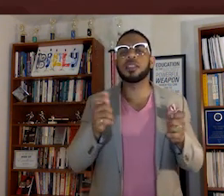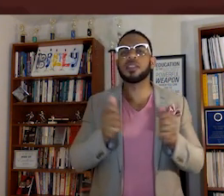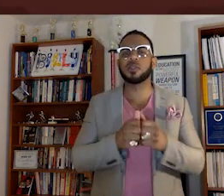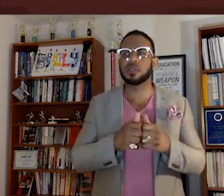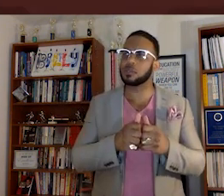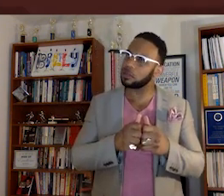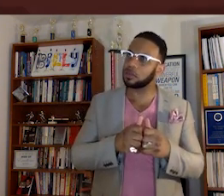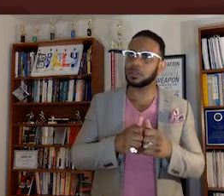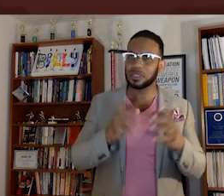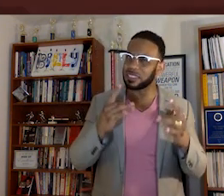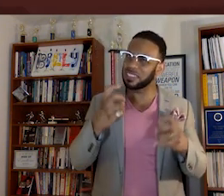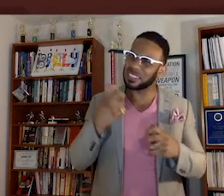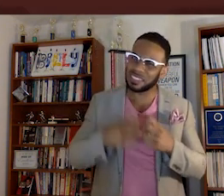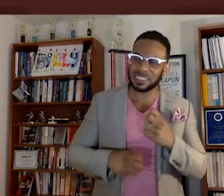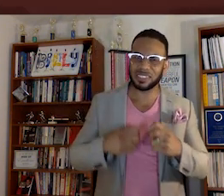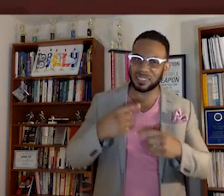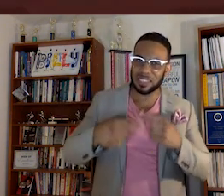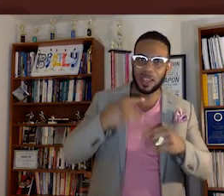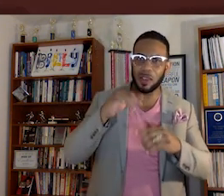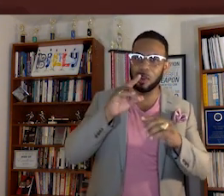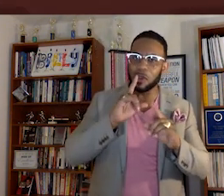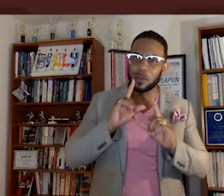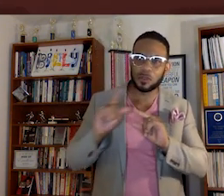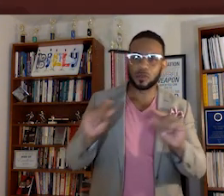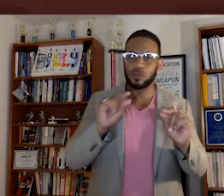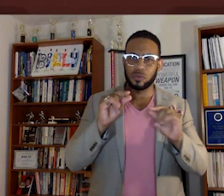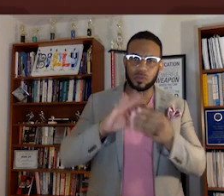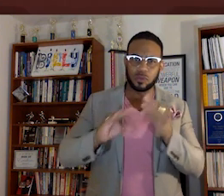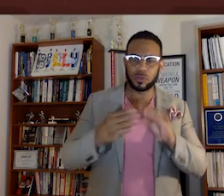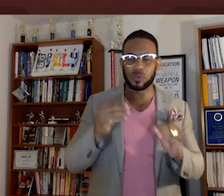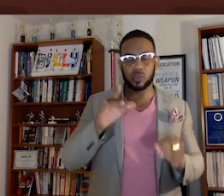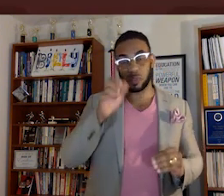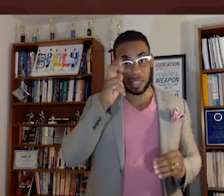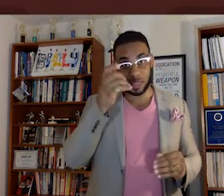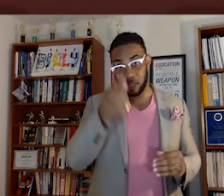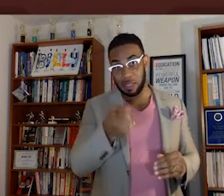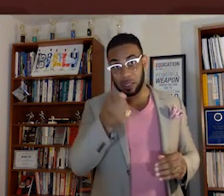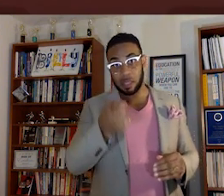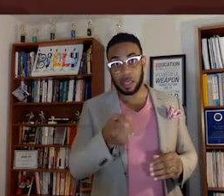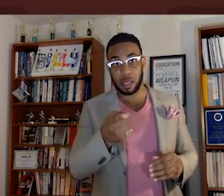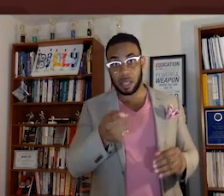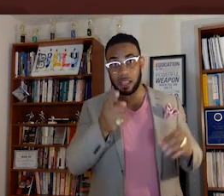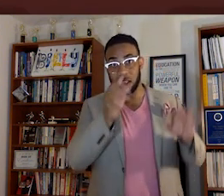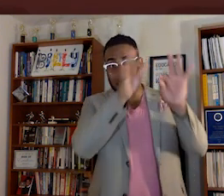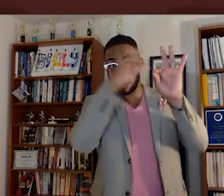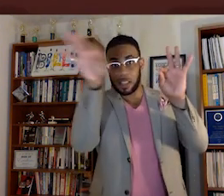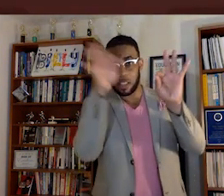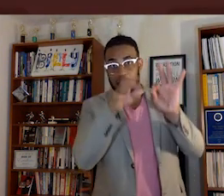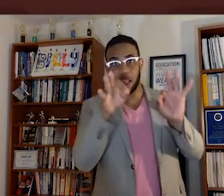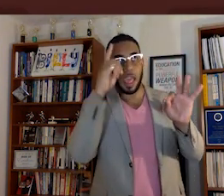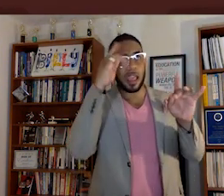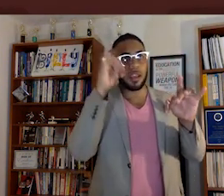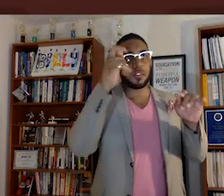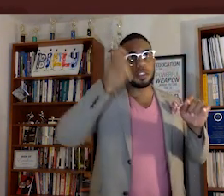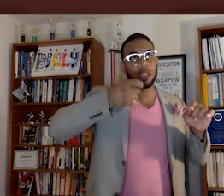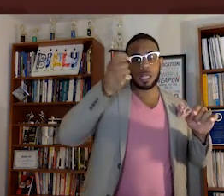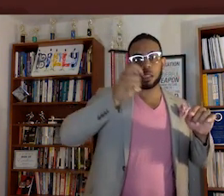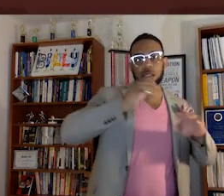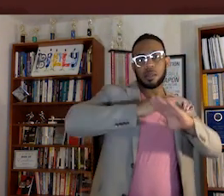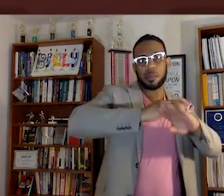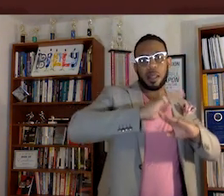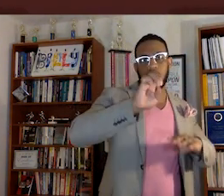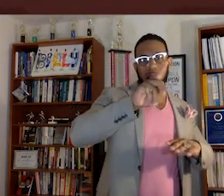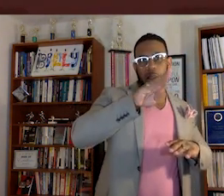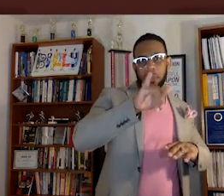with a pretty hectic cycle of news stories. So here you can see California judge blocks